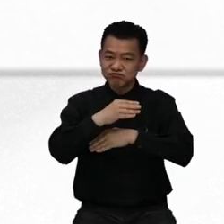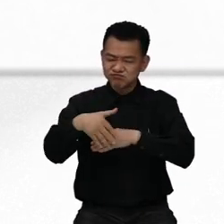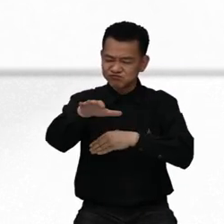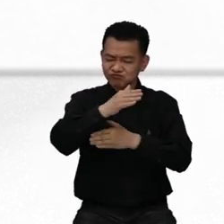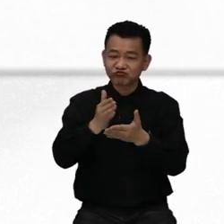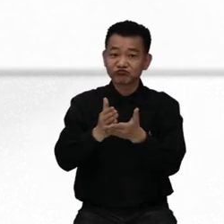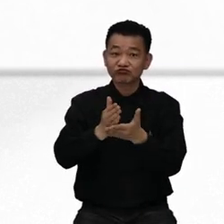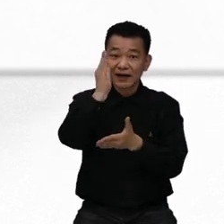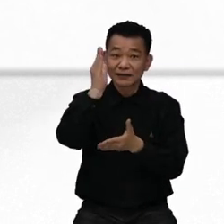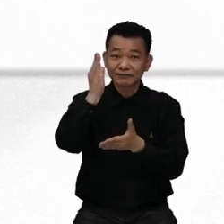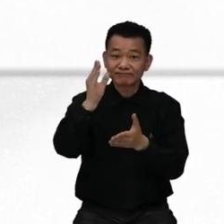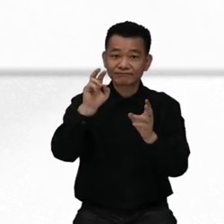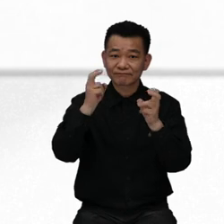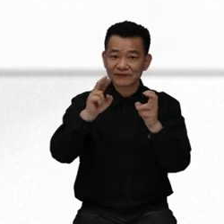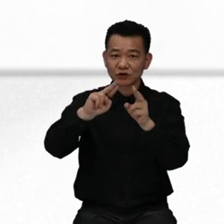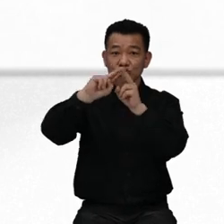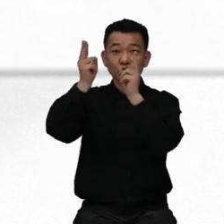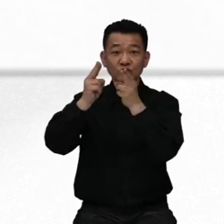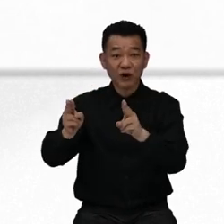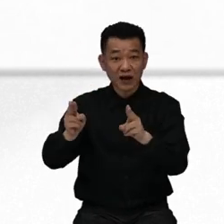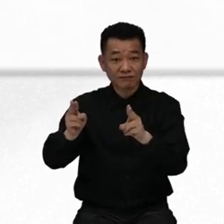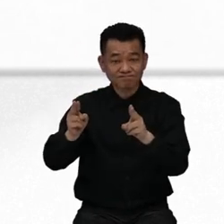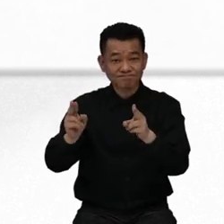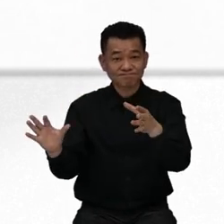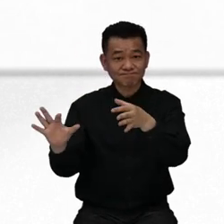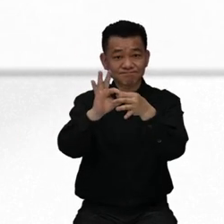disabilities in every aspect of life.